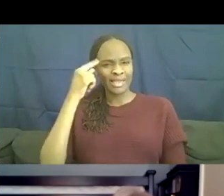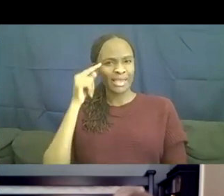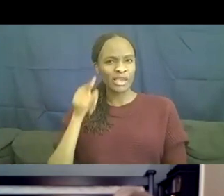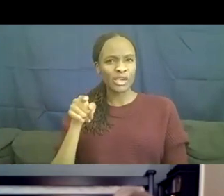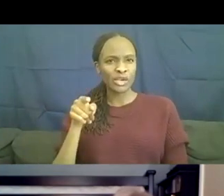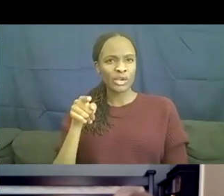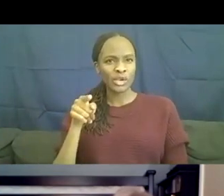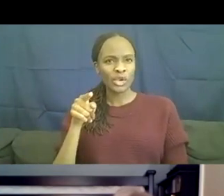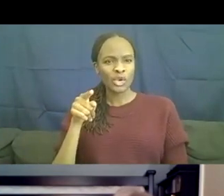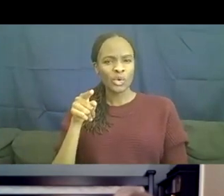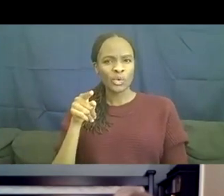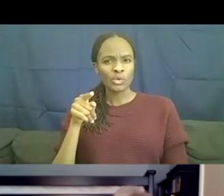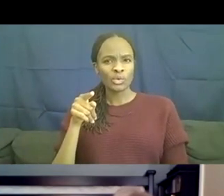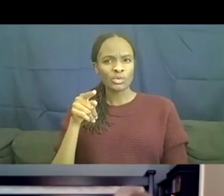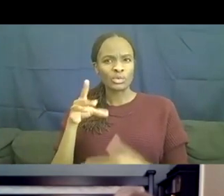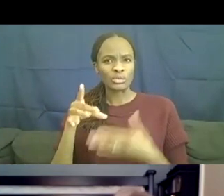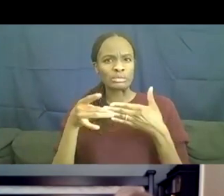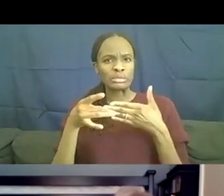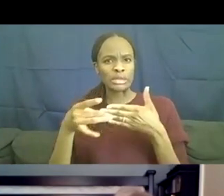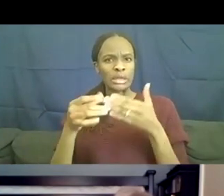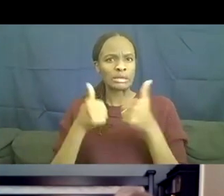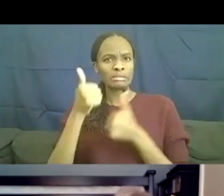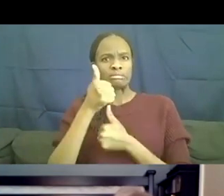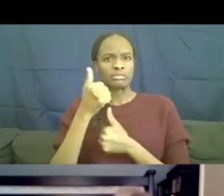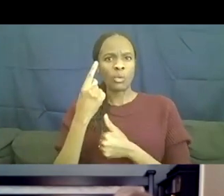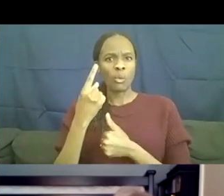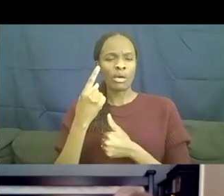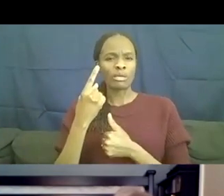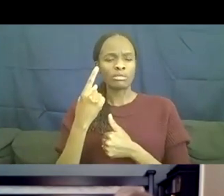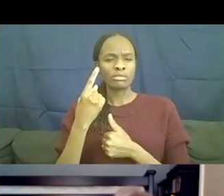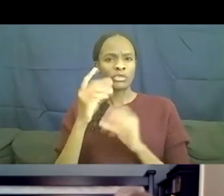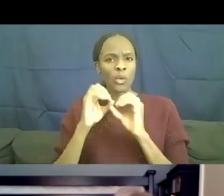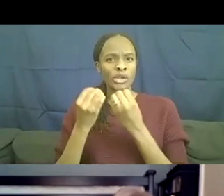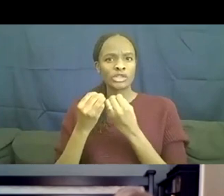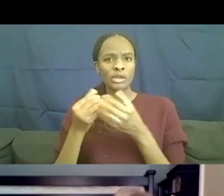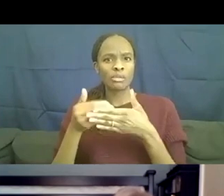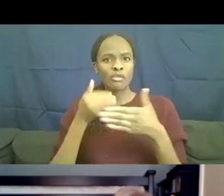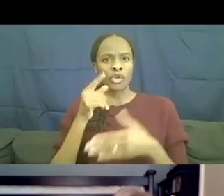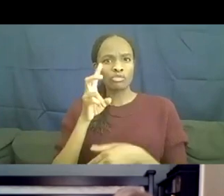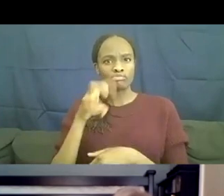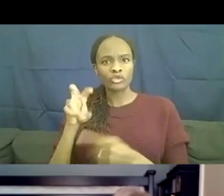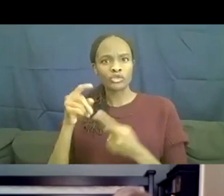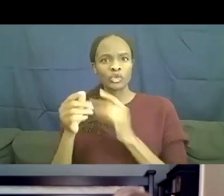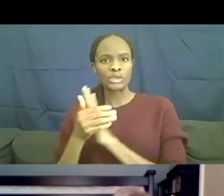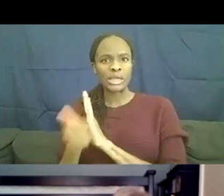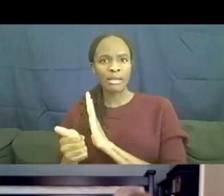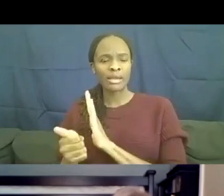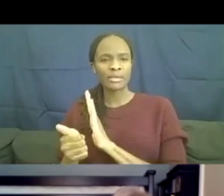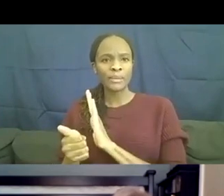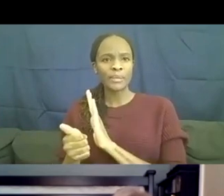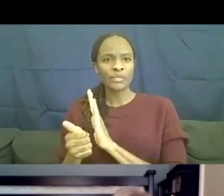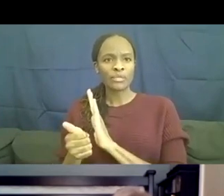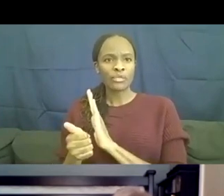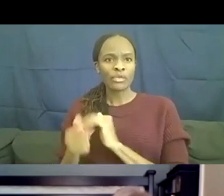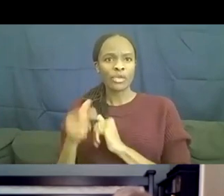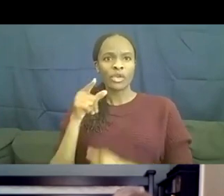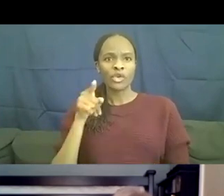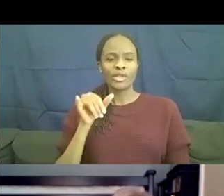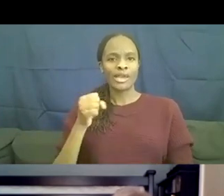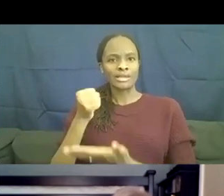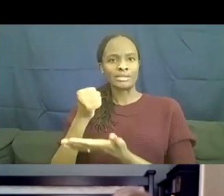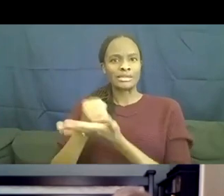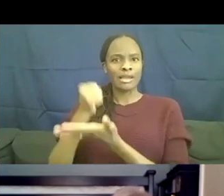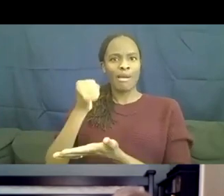organizations before you segued into town. Um, you're sort of the stamp, this, the stamp of good,